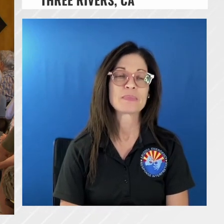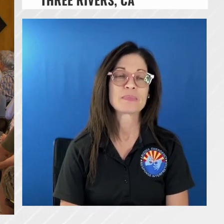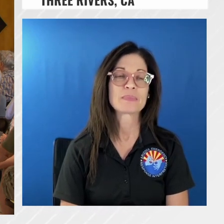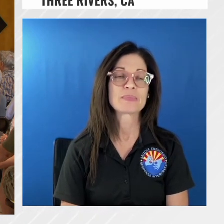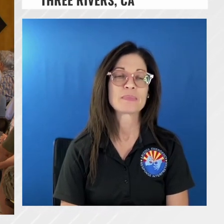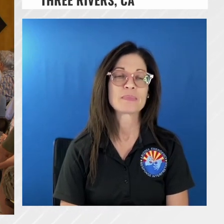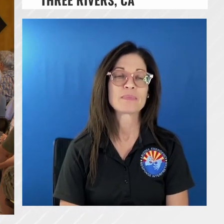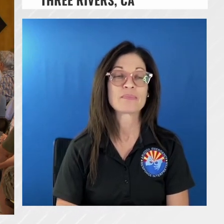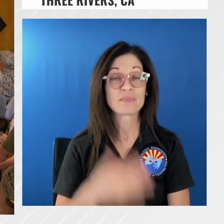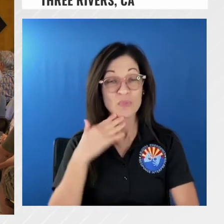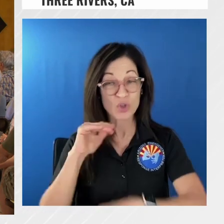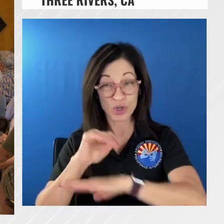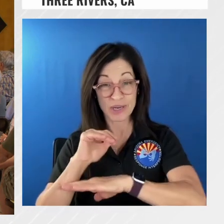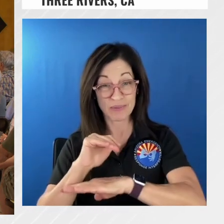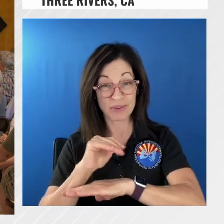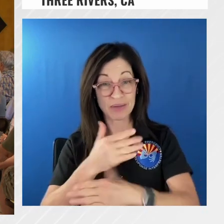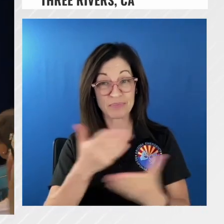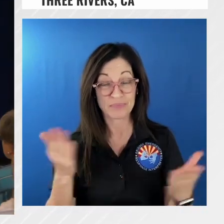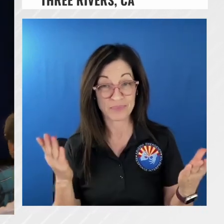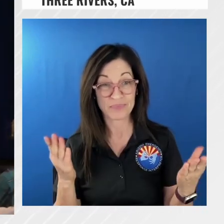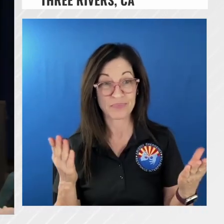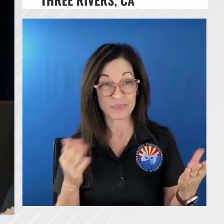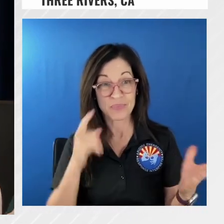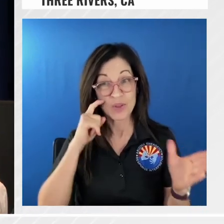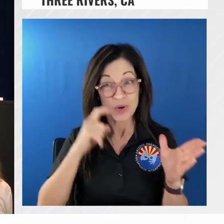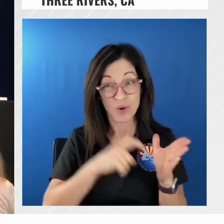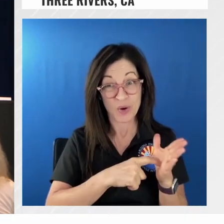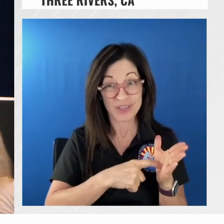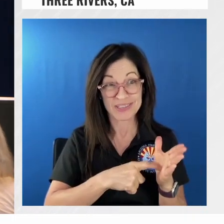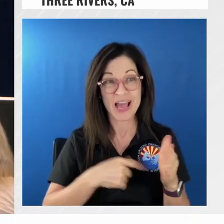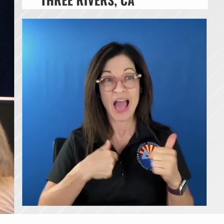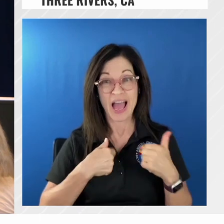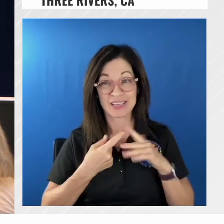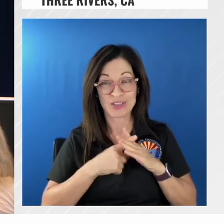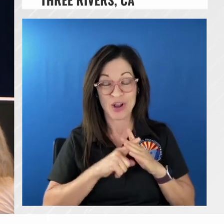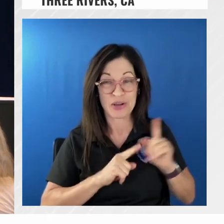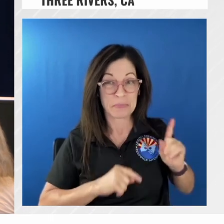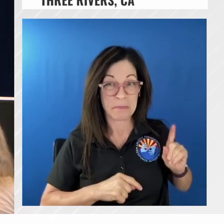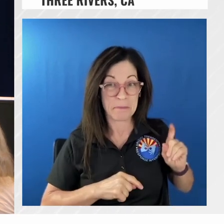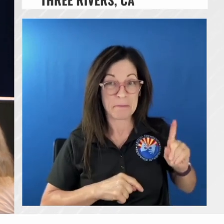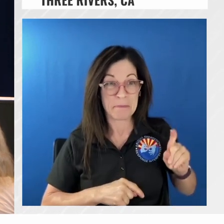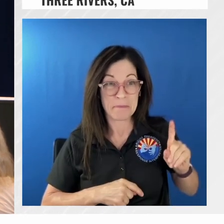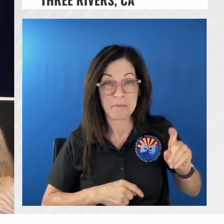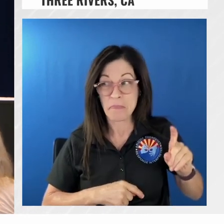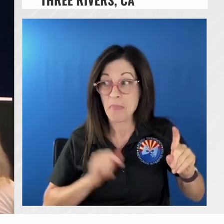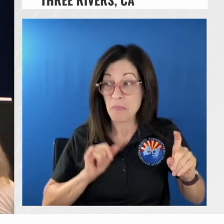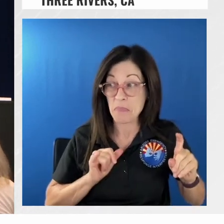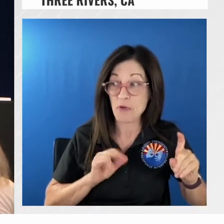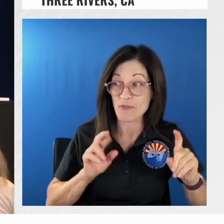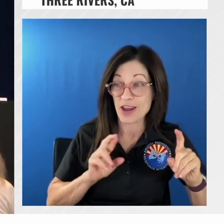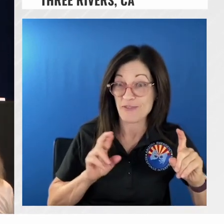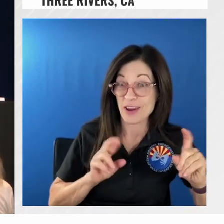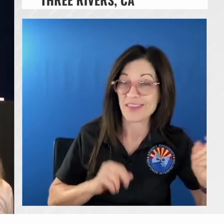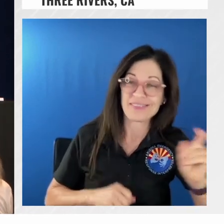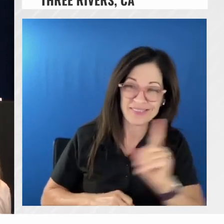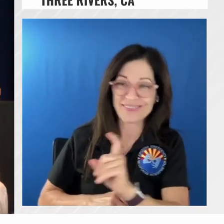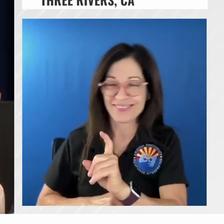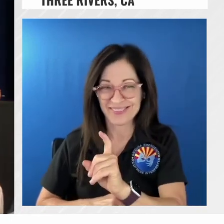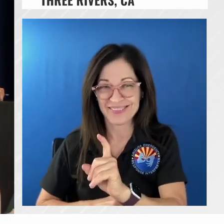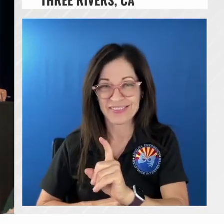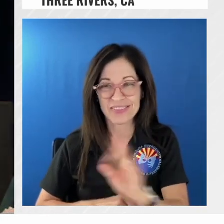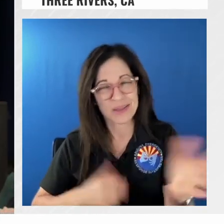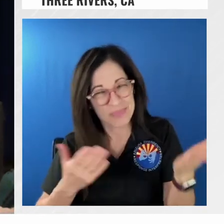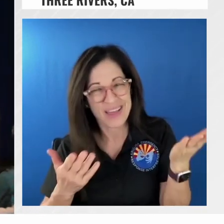good evening everybody notice i did the academy routine i start sneaking up here hopefully pick up on the queue and start exiting come on that was funny